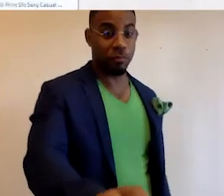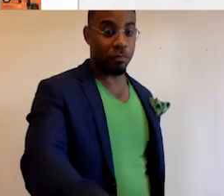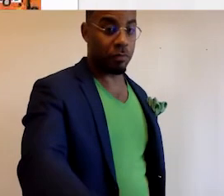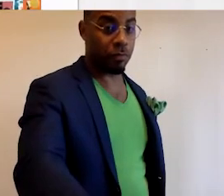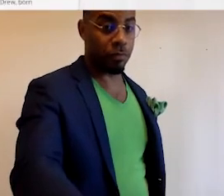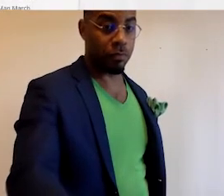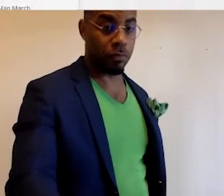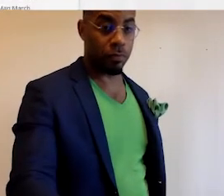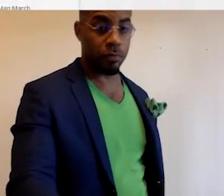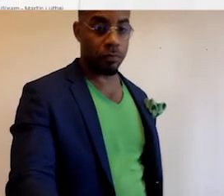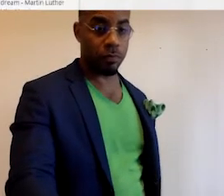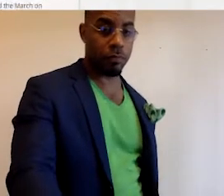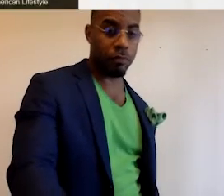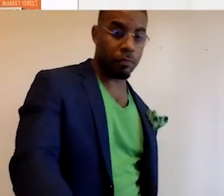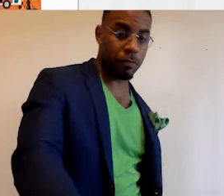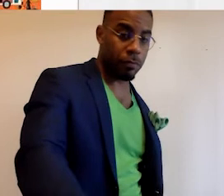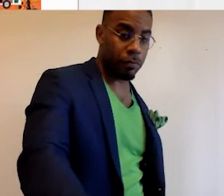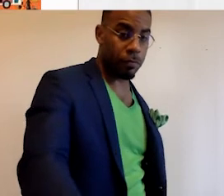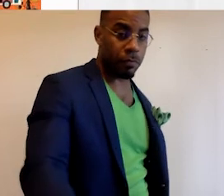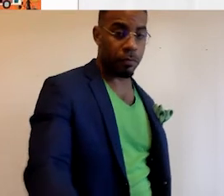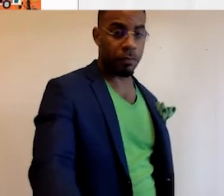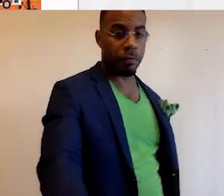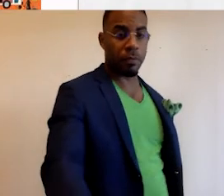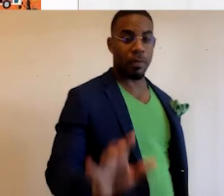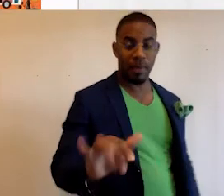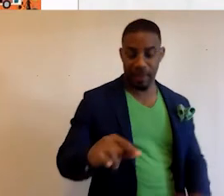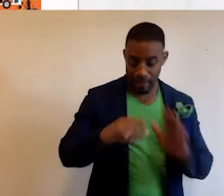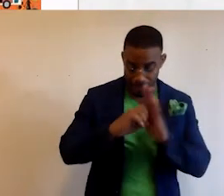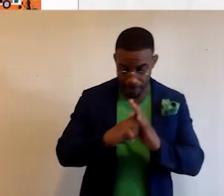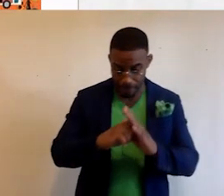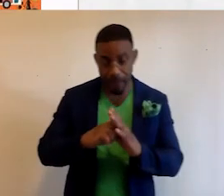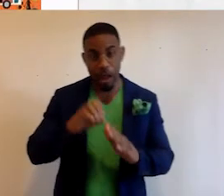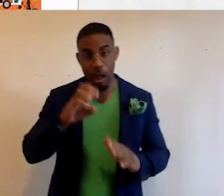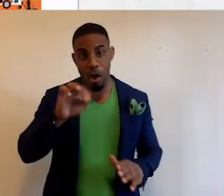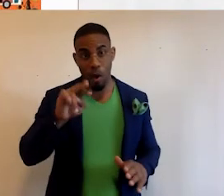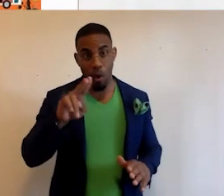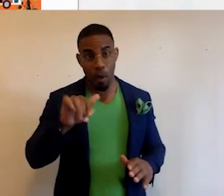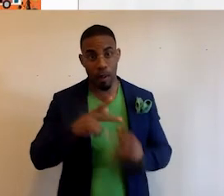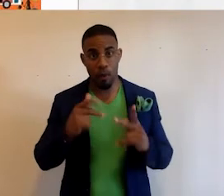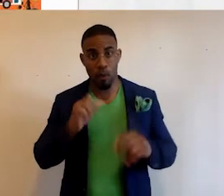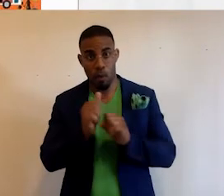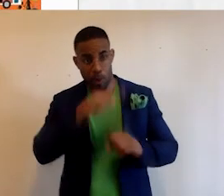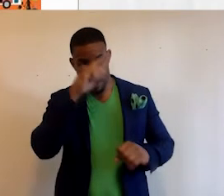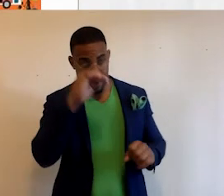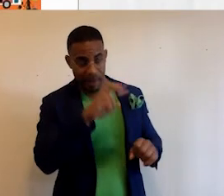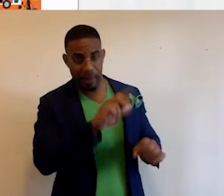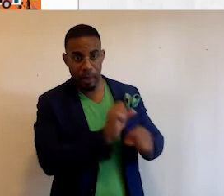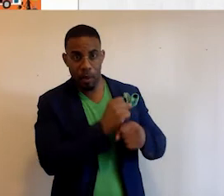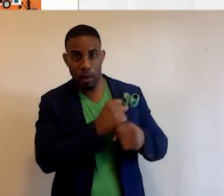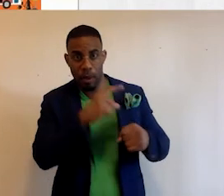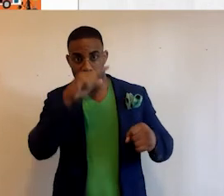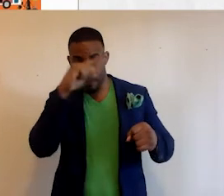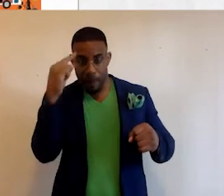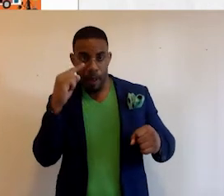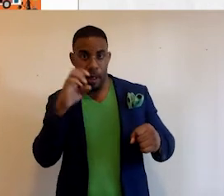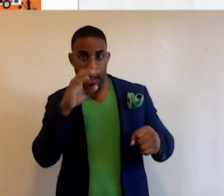This is a sample of the Wakanda marketplace, some of the products. We actually have been working with Black Sands. They created a Black